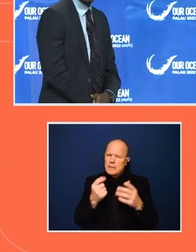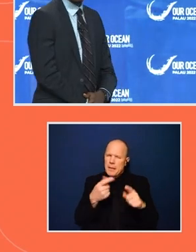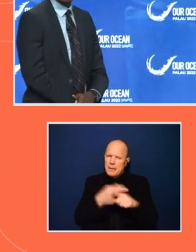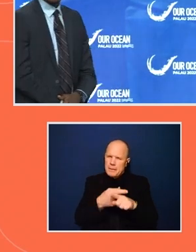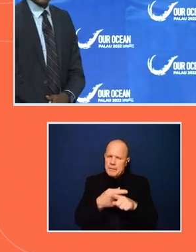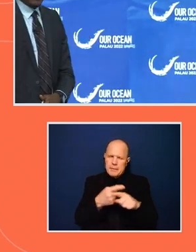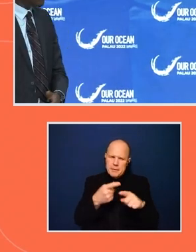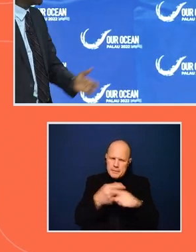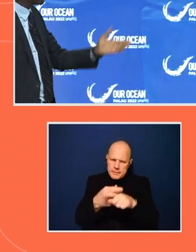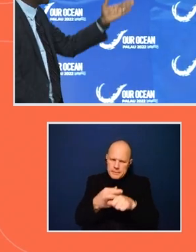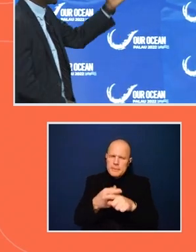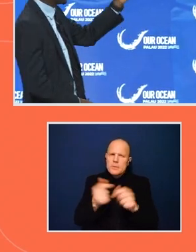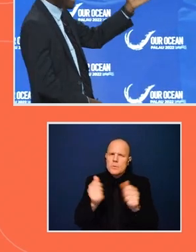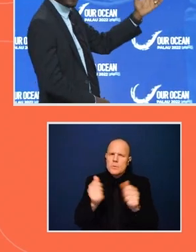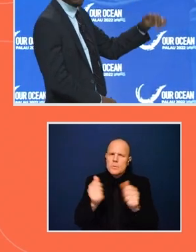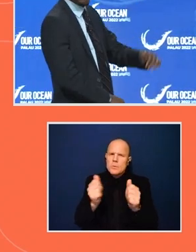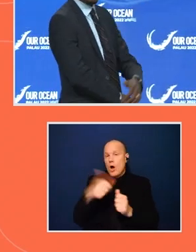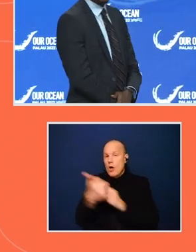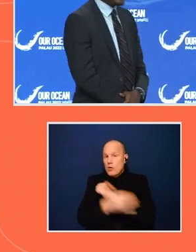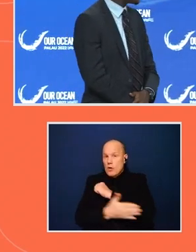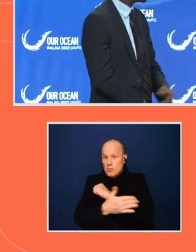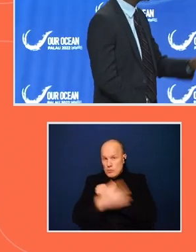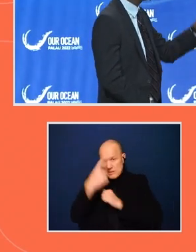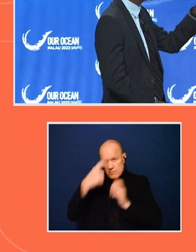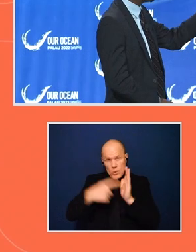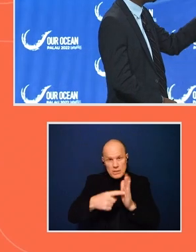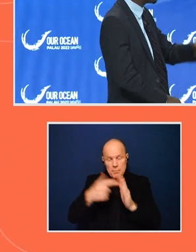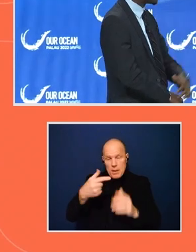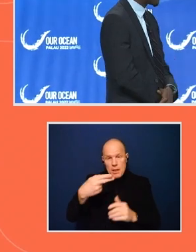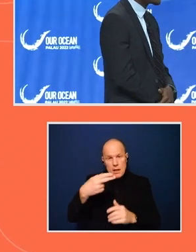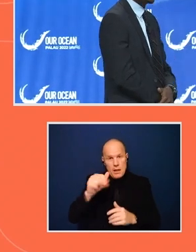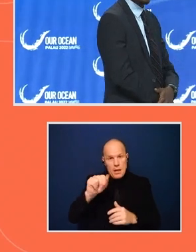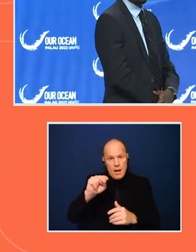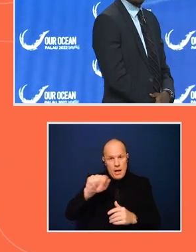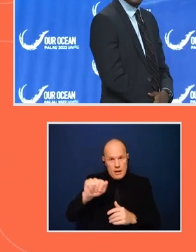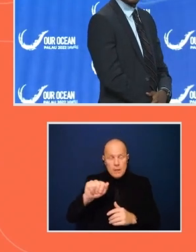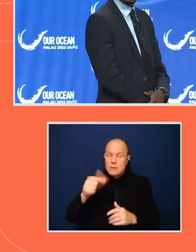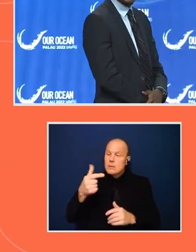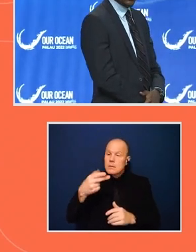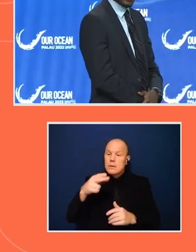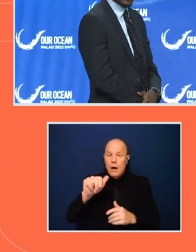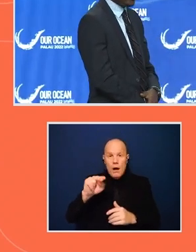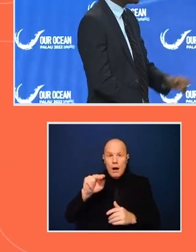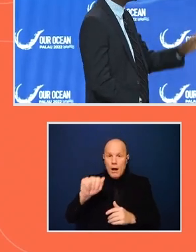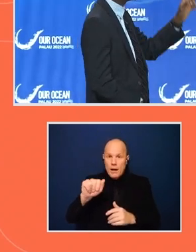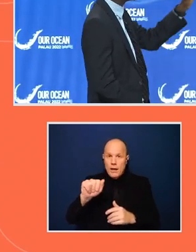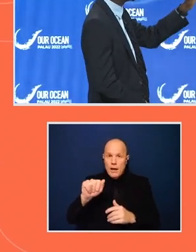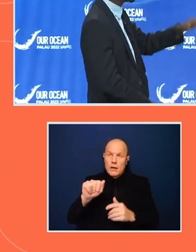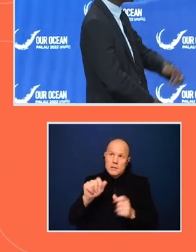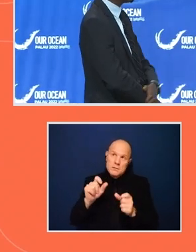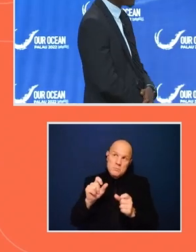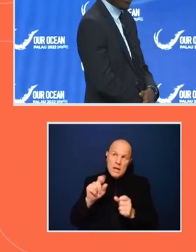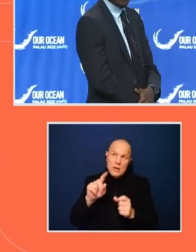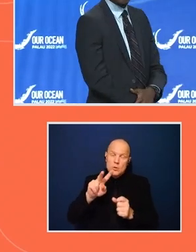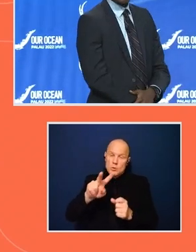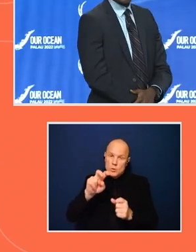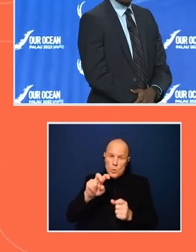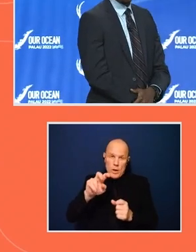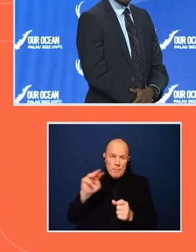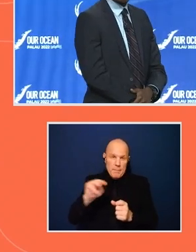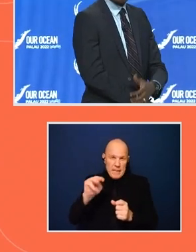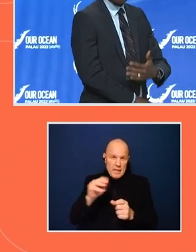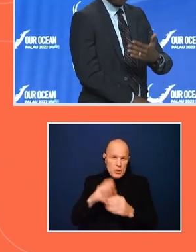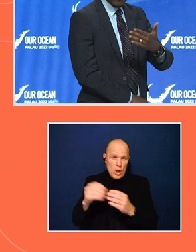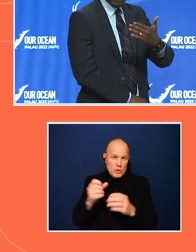other countries, for example, Ghana. Ghana has been spending around $200 million each year to show up for